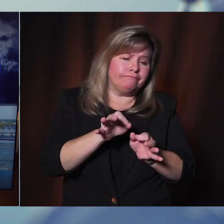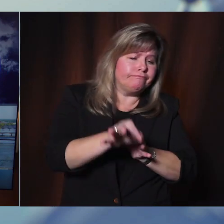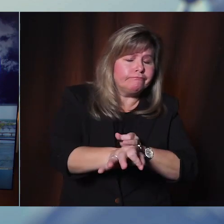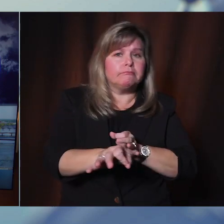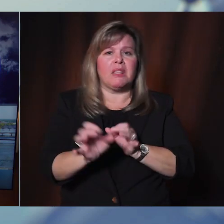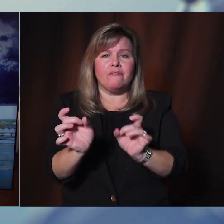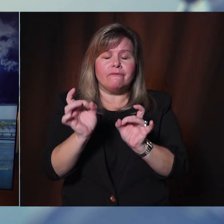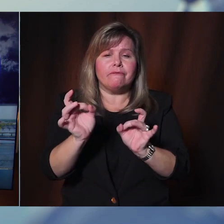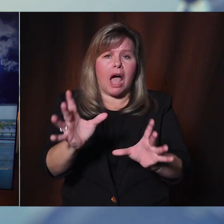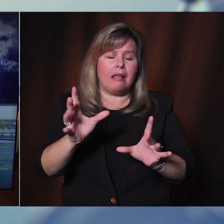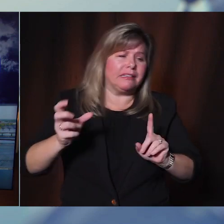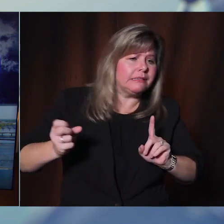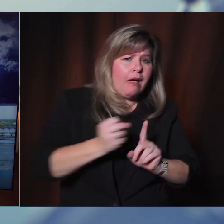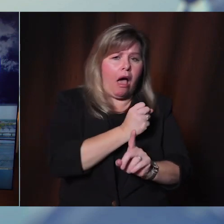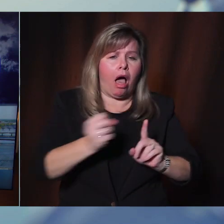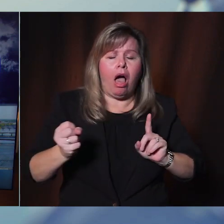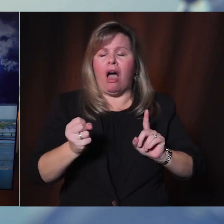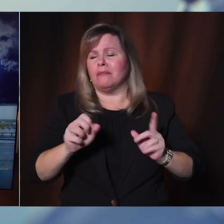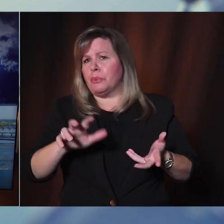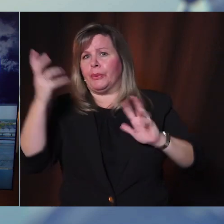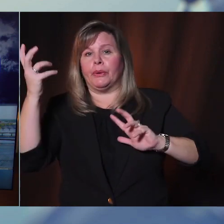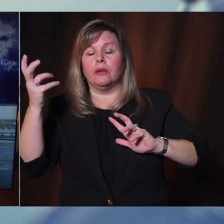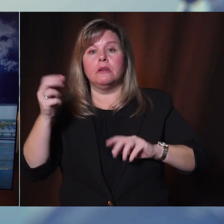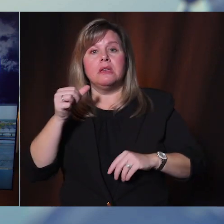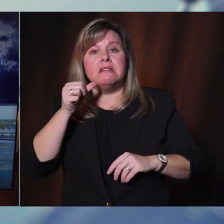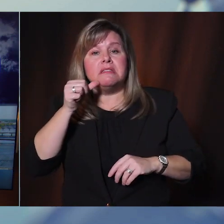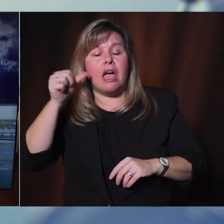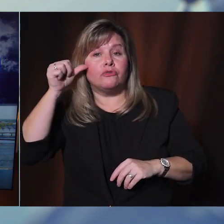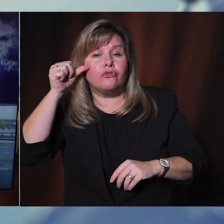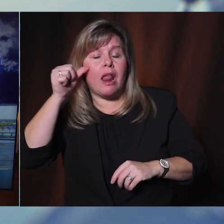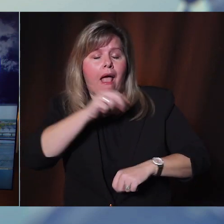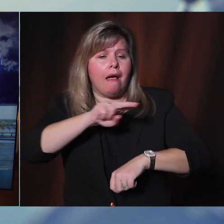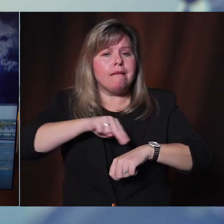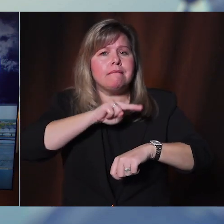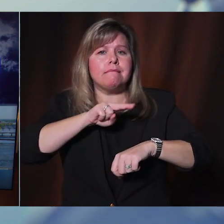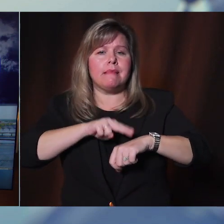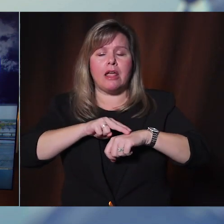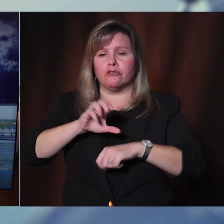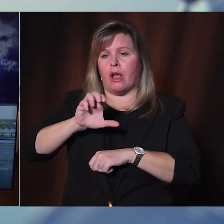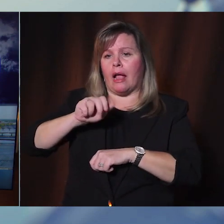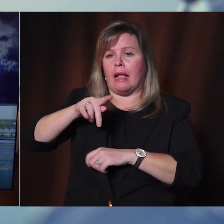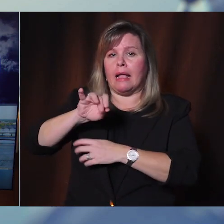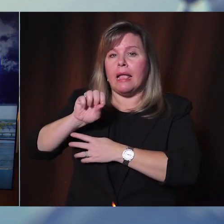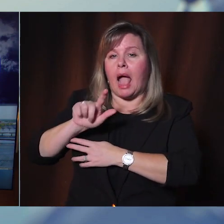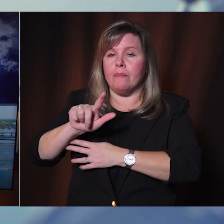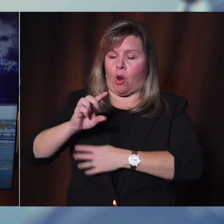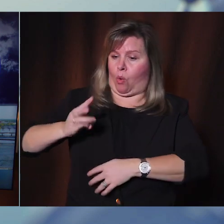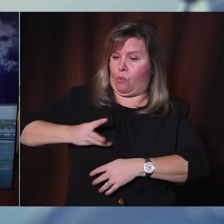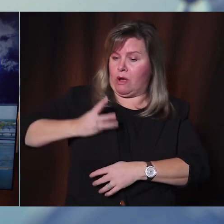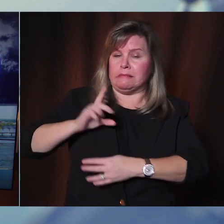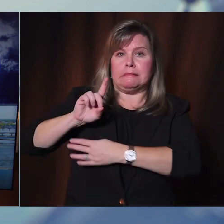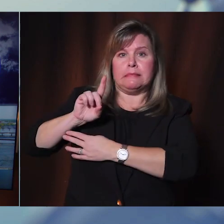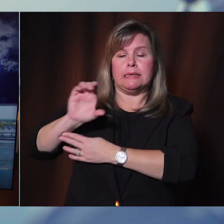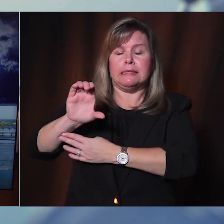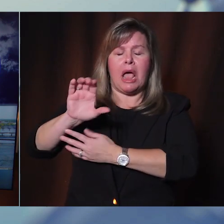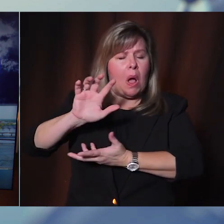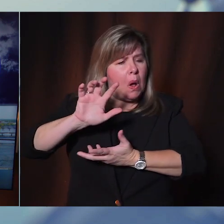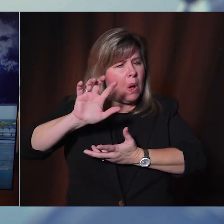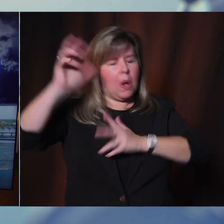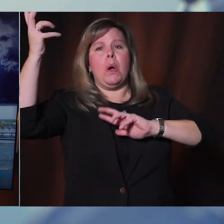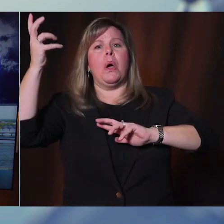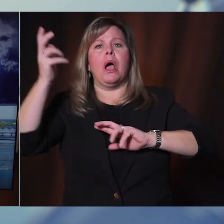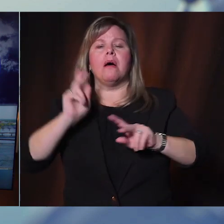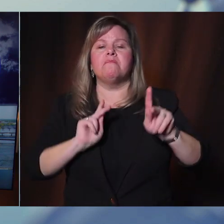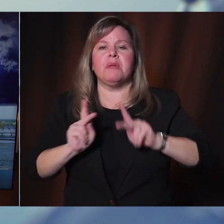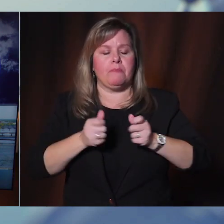way of life upended. Yesterday in our nation's capital, we also saw the sort of ugliness and disorder that can happen when people lose